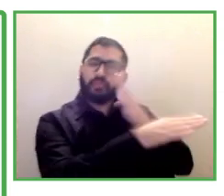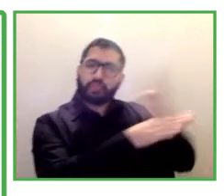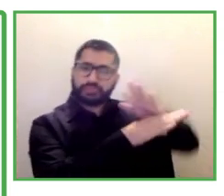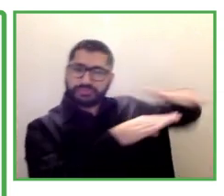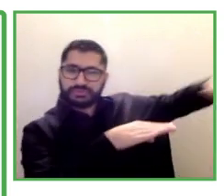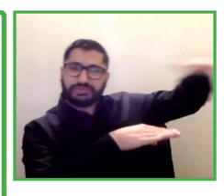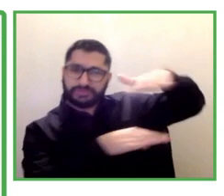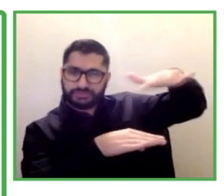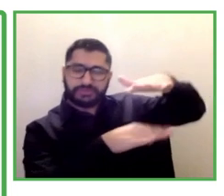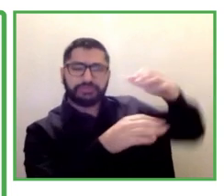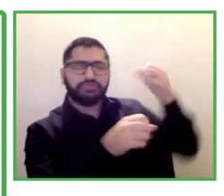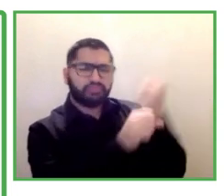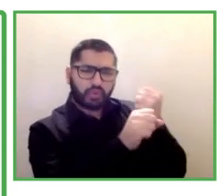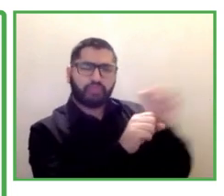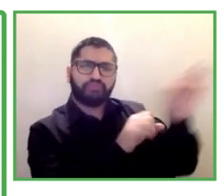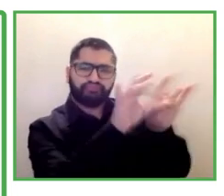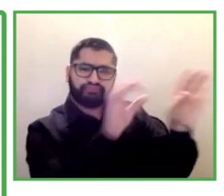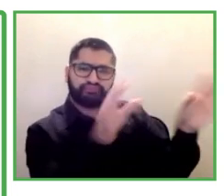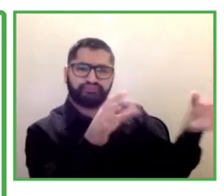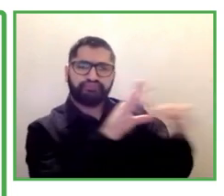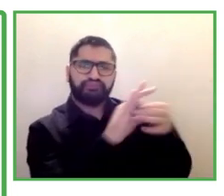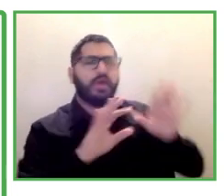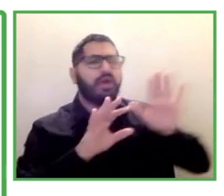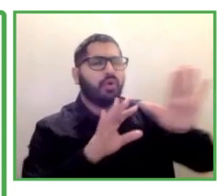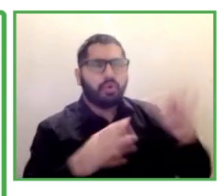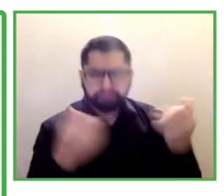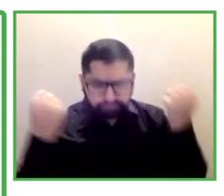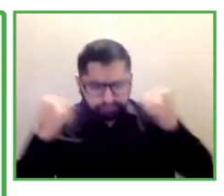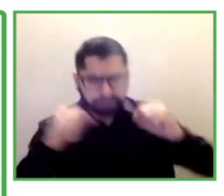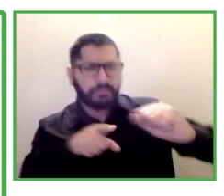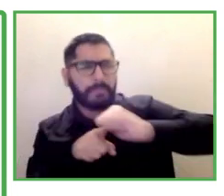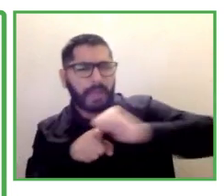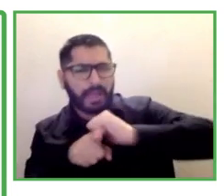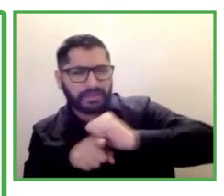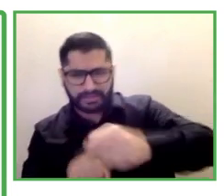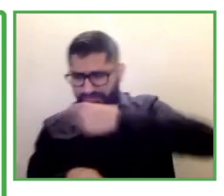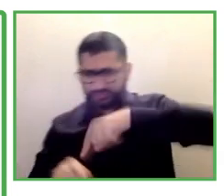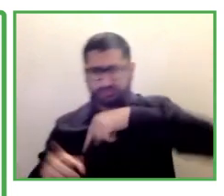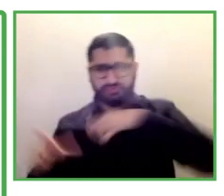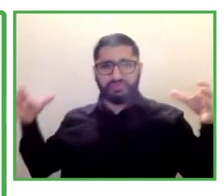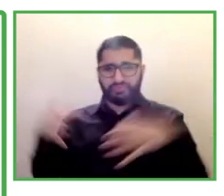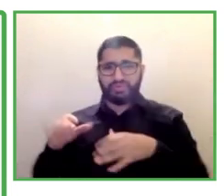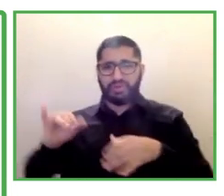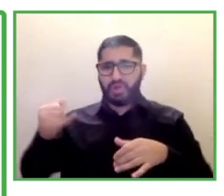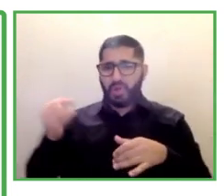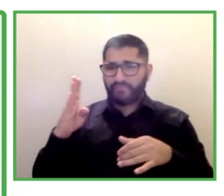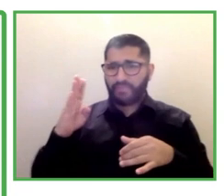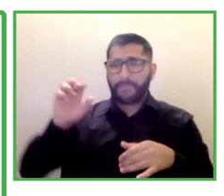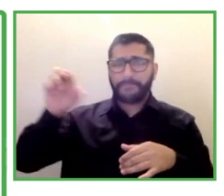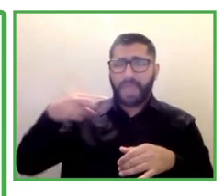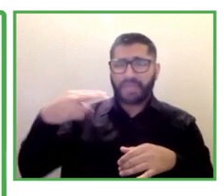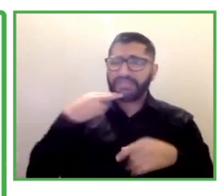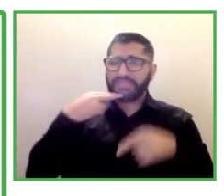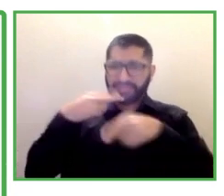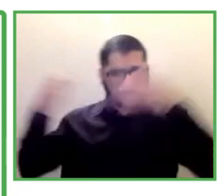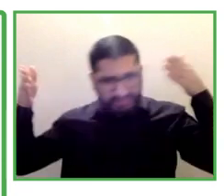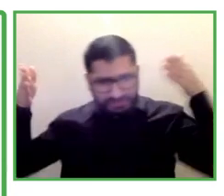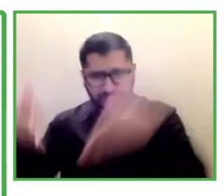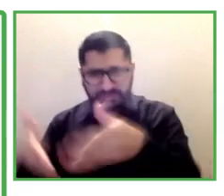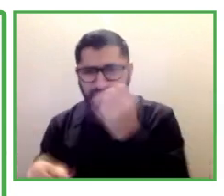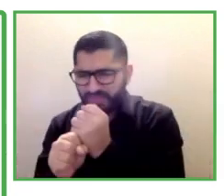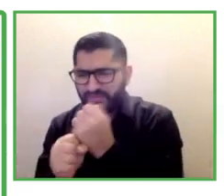individual and their life skills because we feel there is a true puzzle piece that fits together